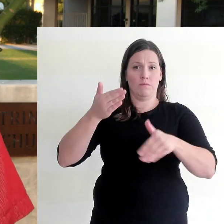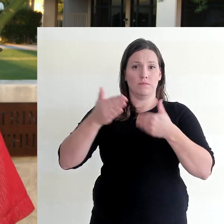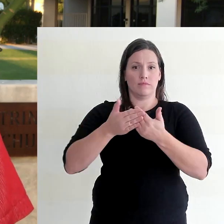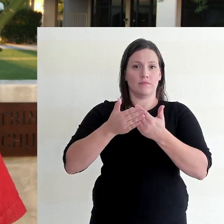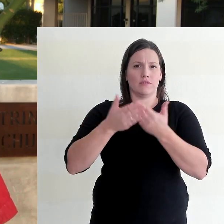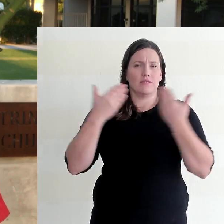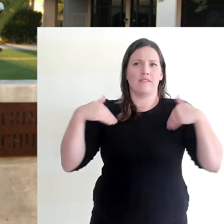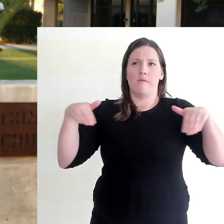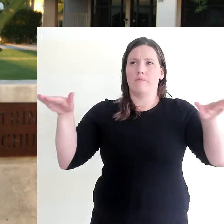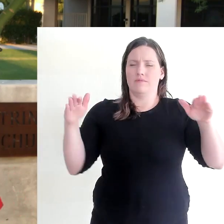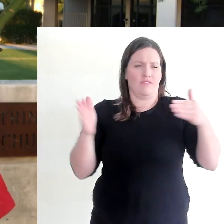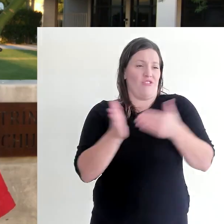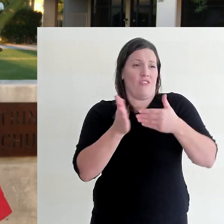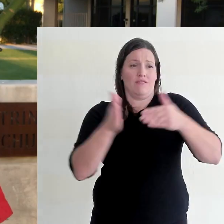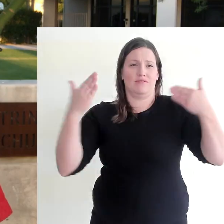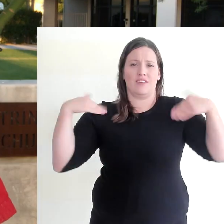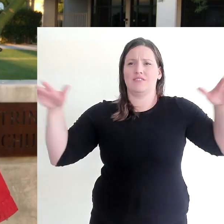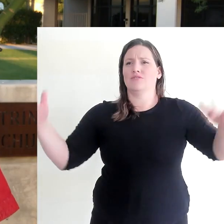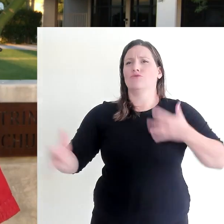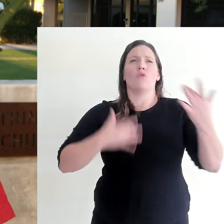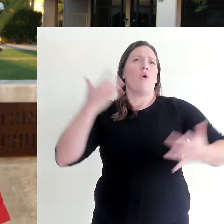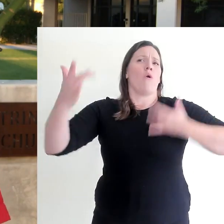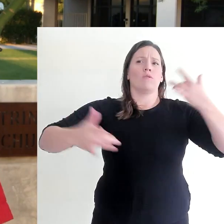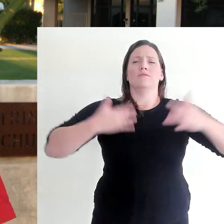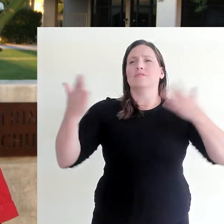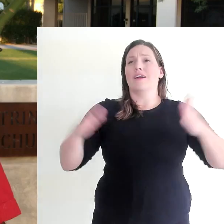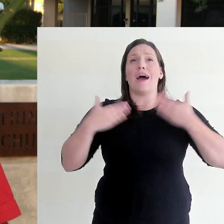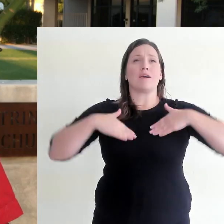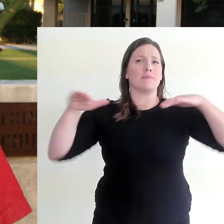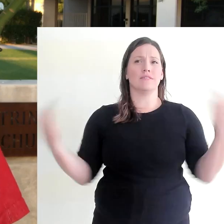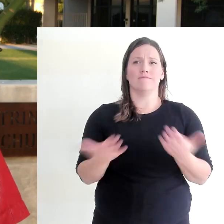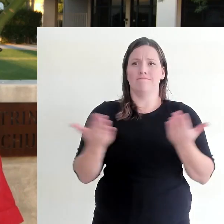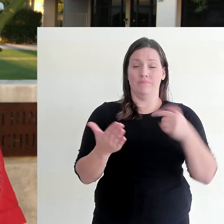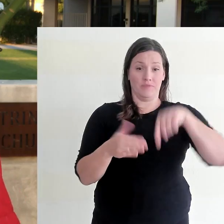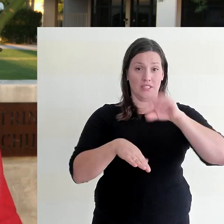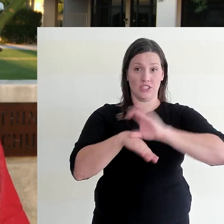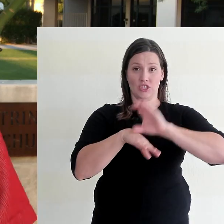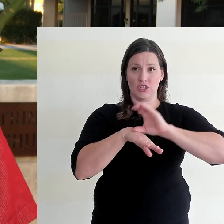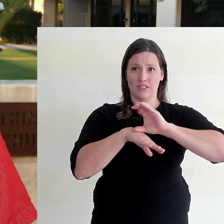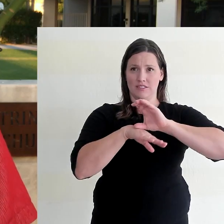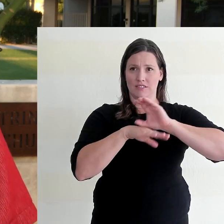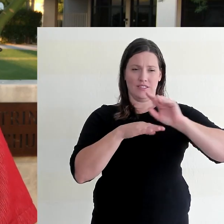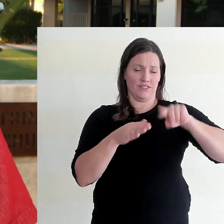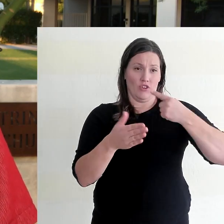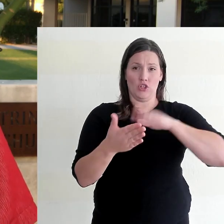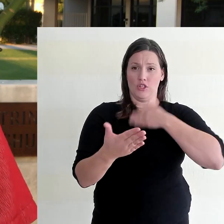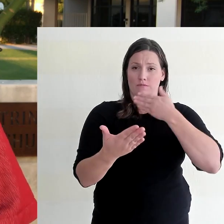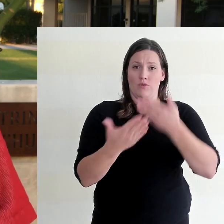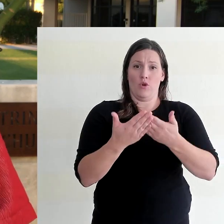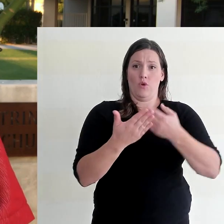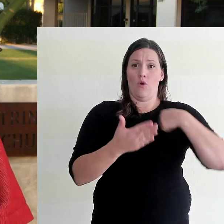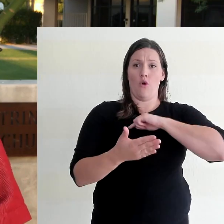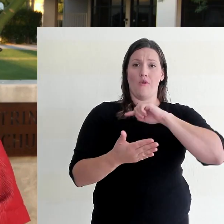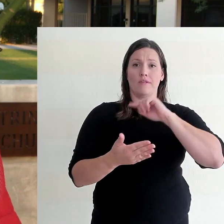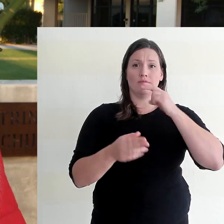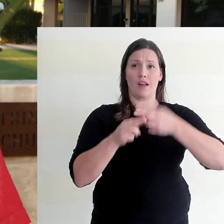assembly, that when we worship we are the church of the firstborn whose names are written in heaven, that we